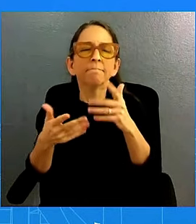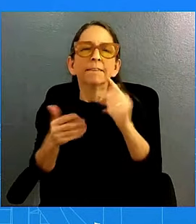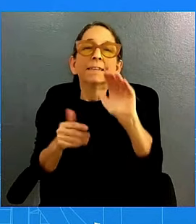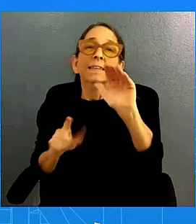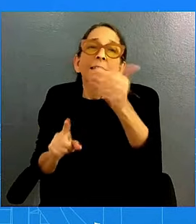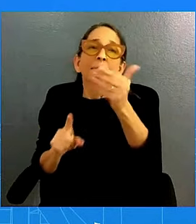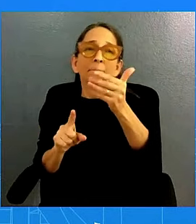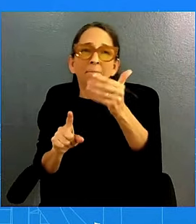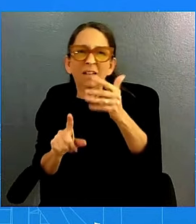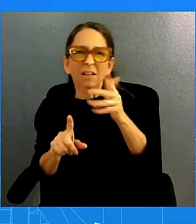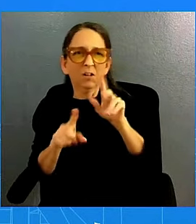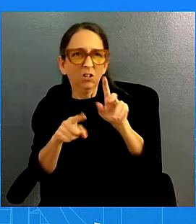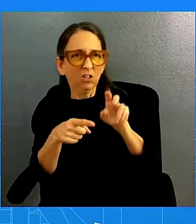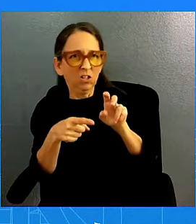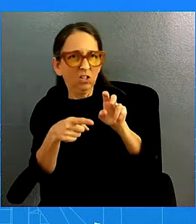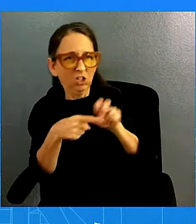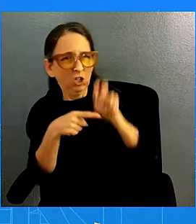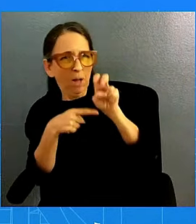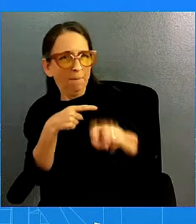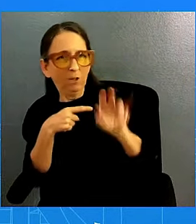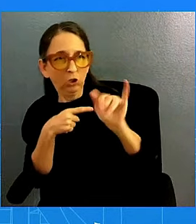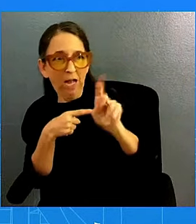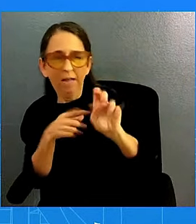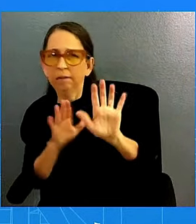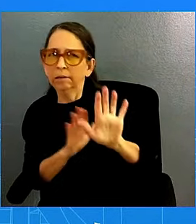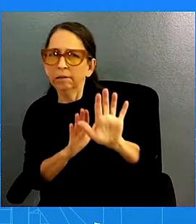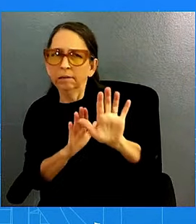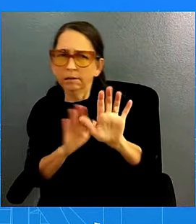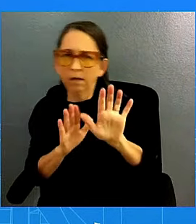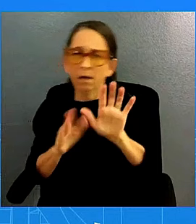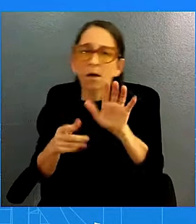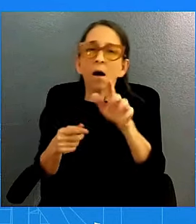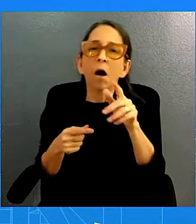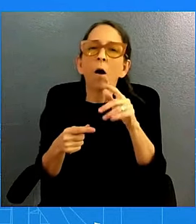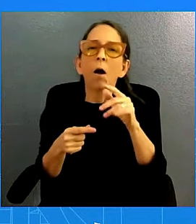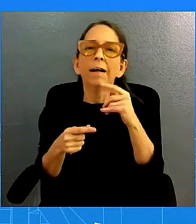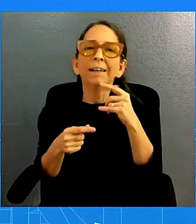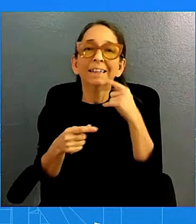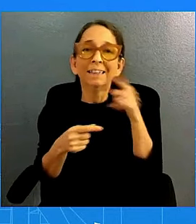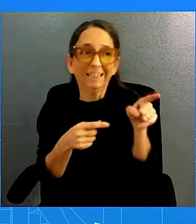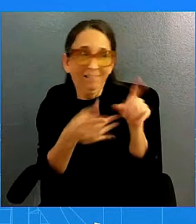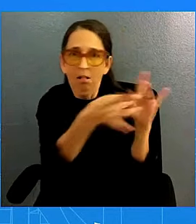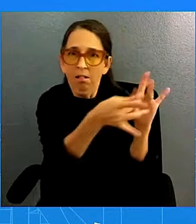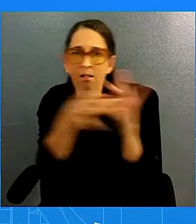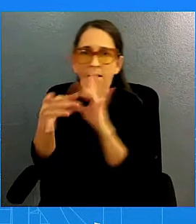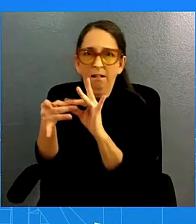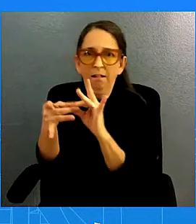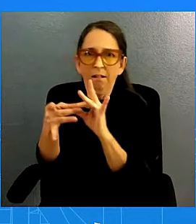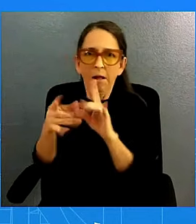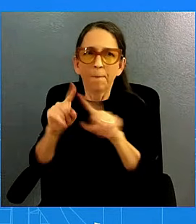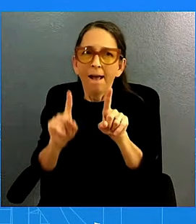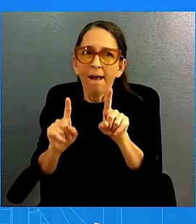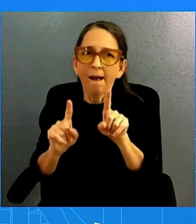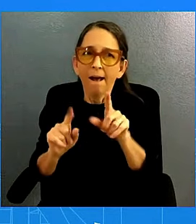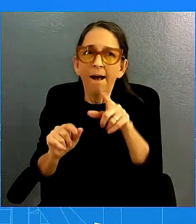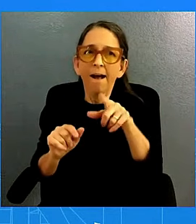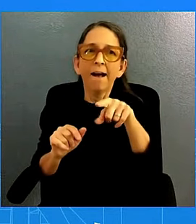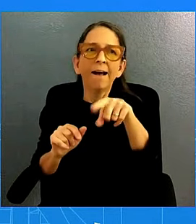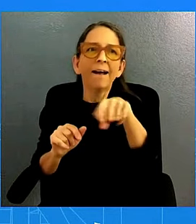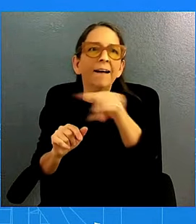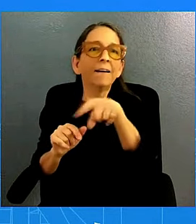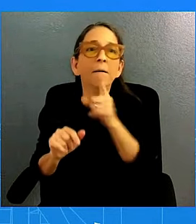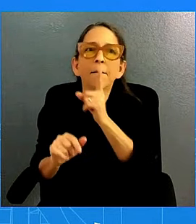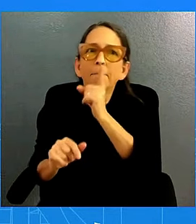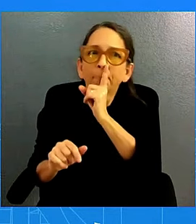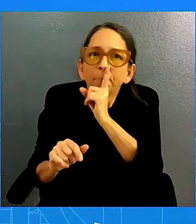would imagine that he'll also convey to them. And it doesn't appear that Mr. Sinwar is serious at all about moving this forward